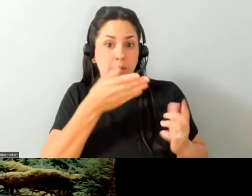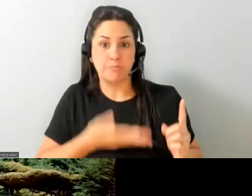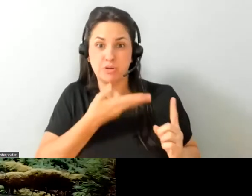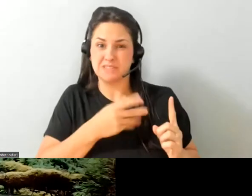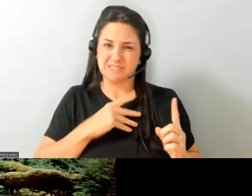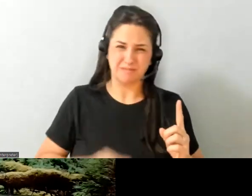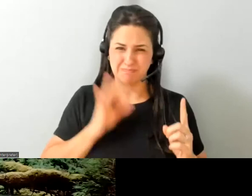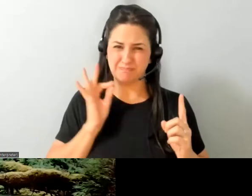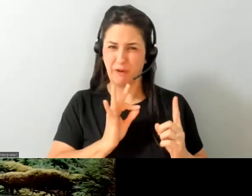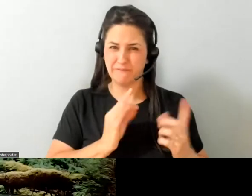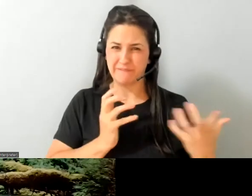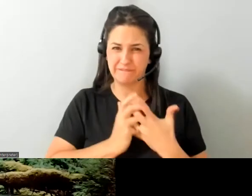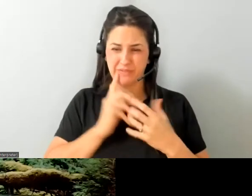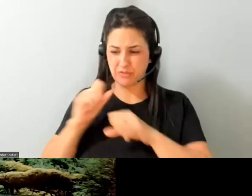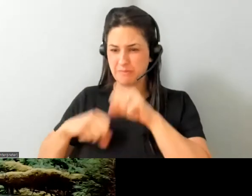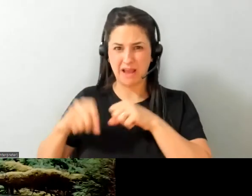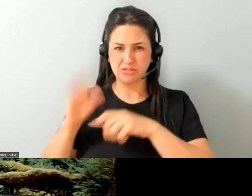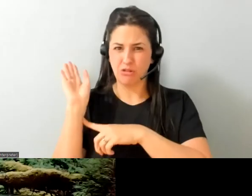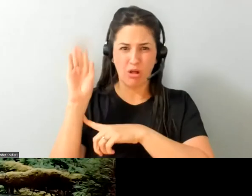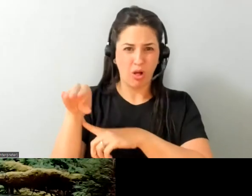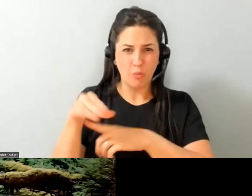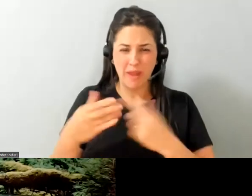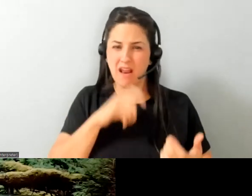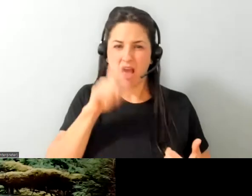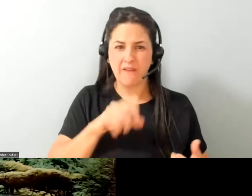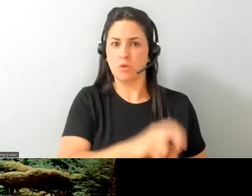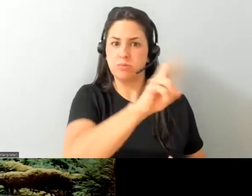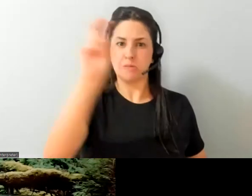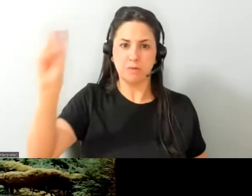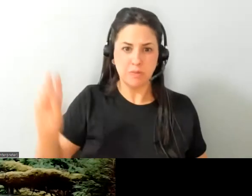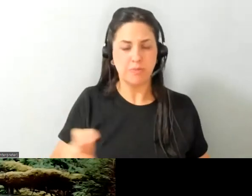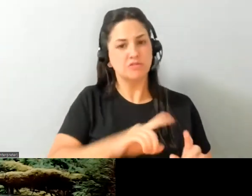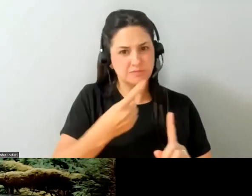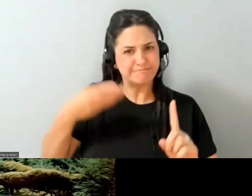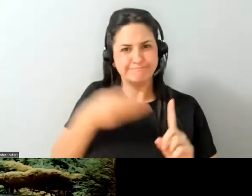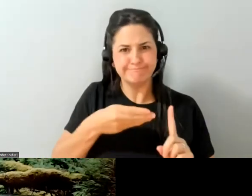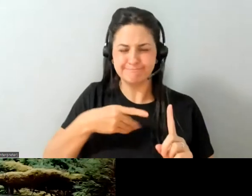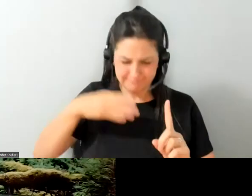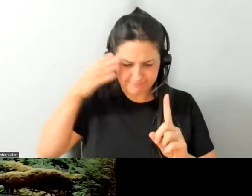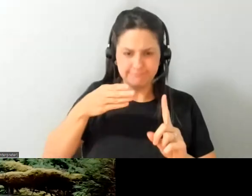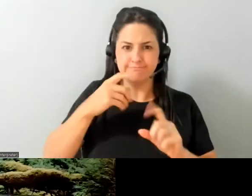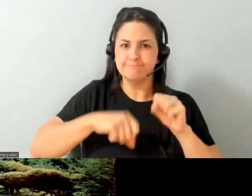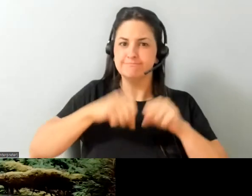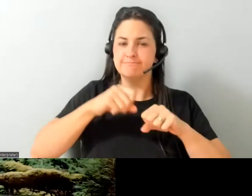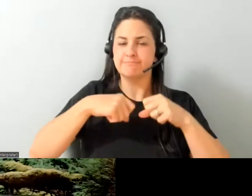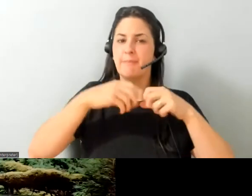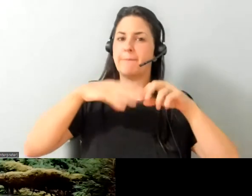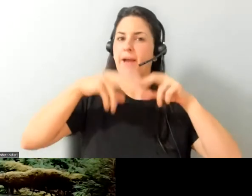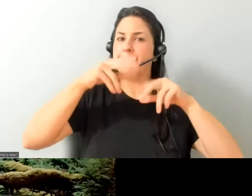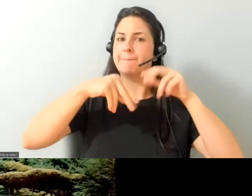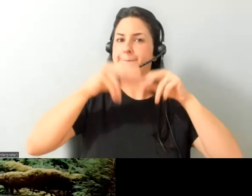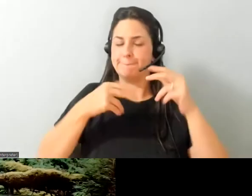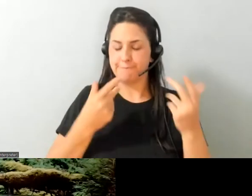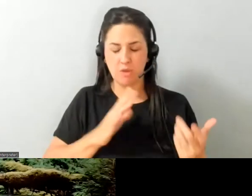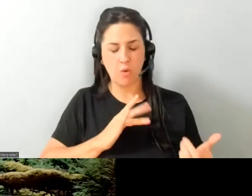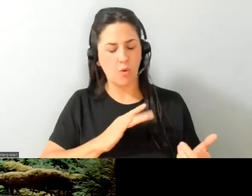fantastic um and so it wasn't really it wasn't a job they had posted and so uh that was essentially a creative